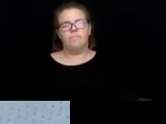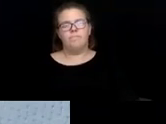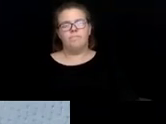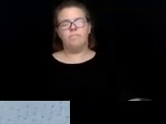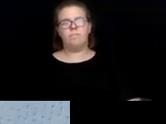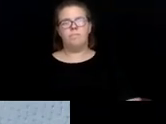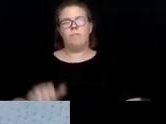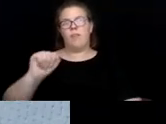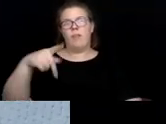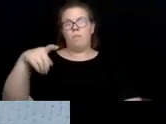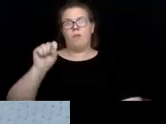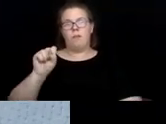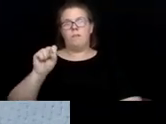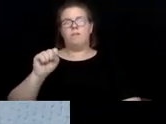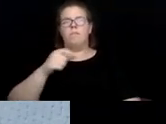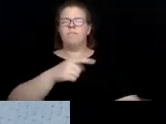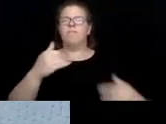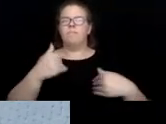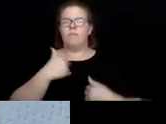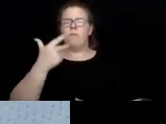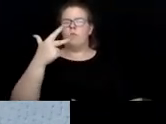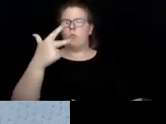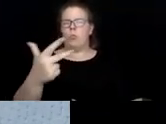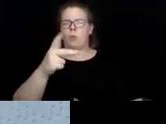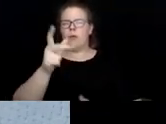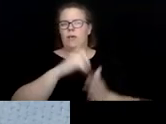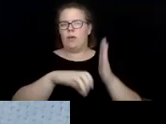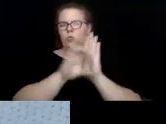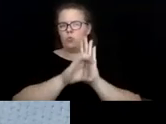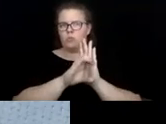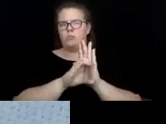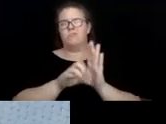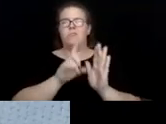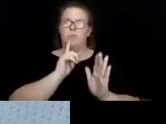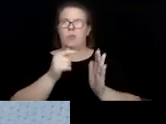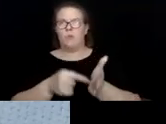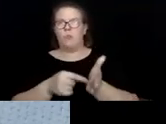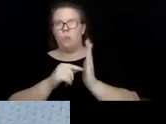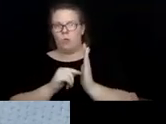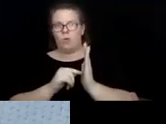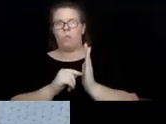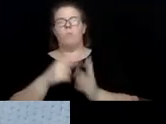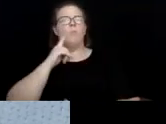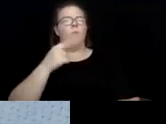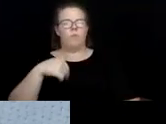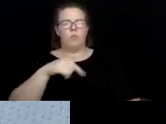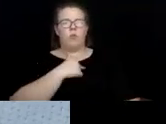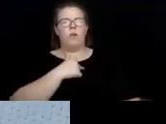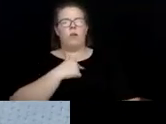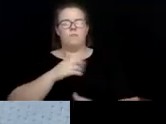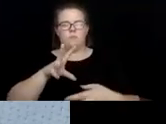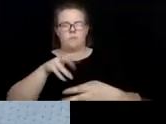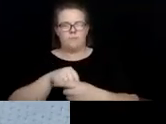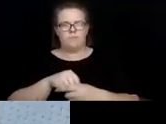APS has three characteristics or requirements for us to become involved